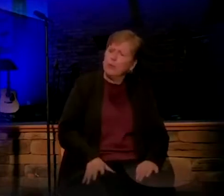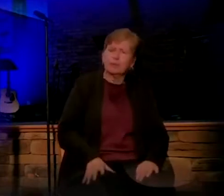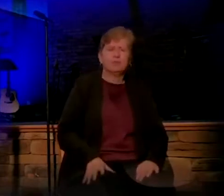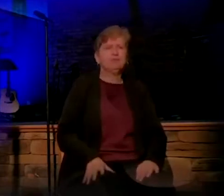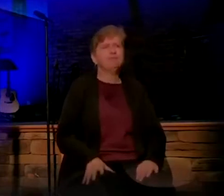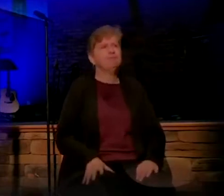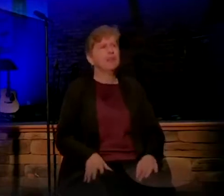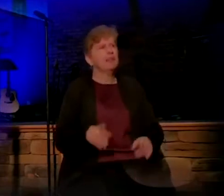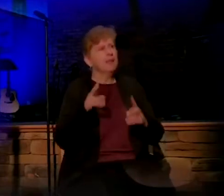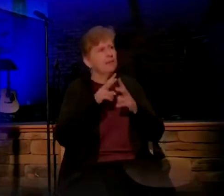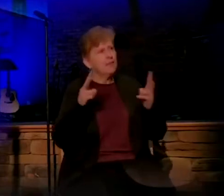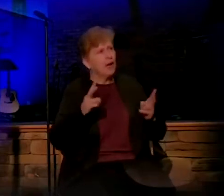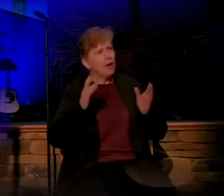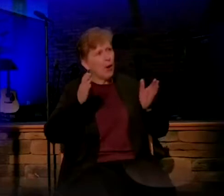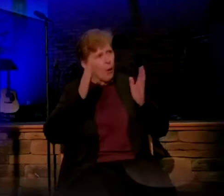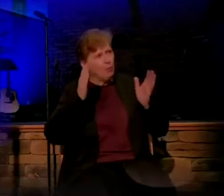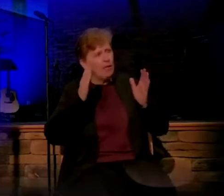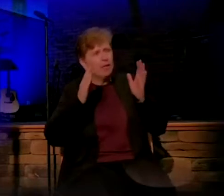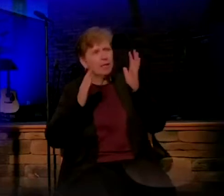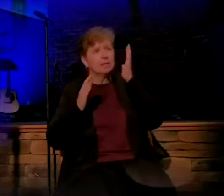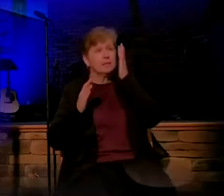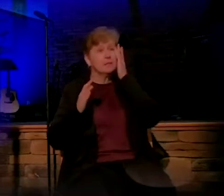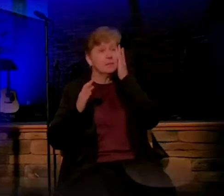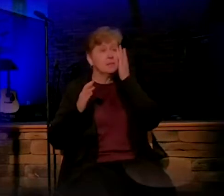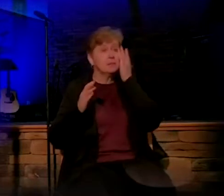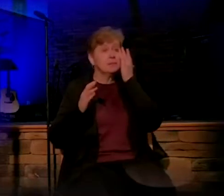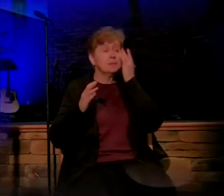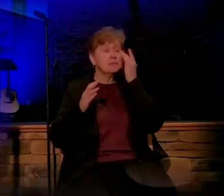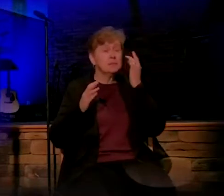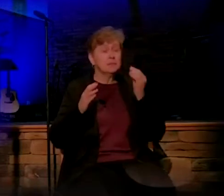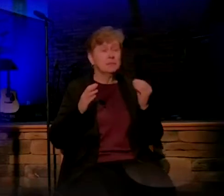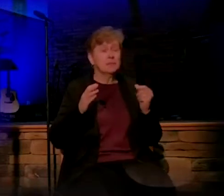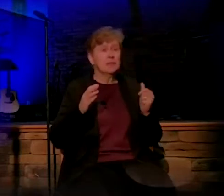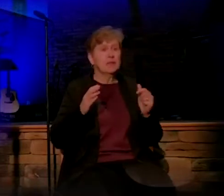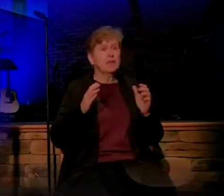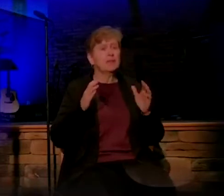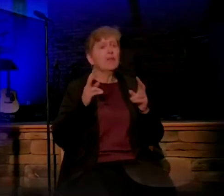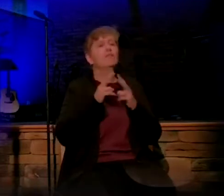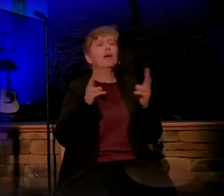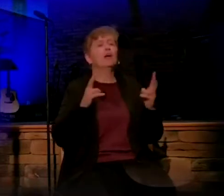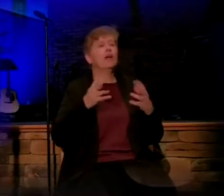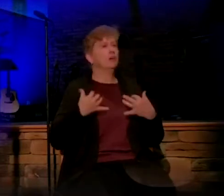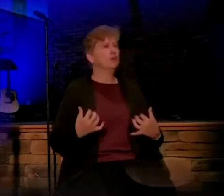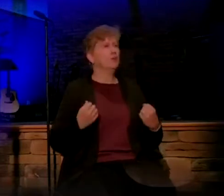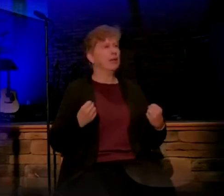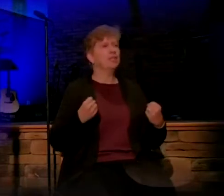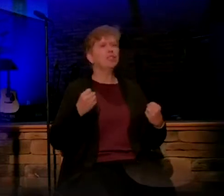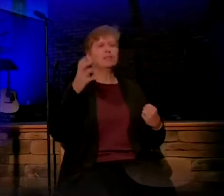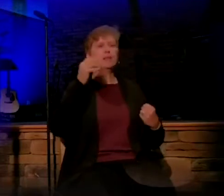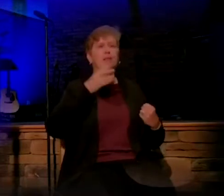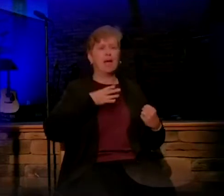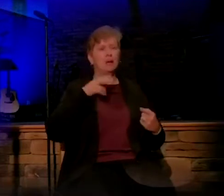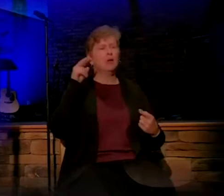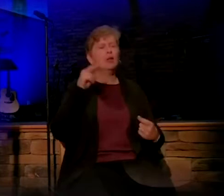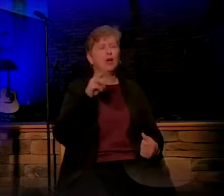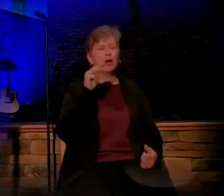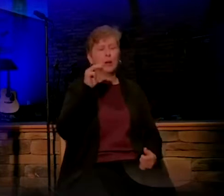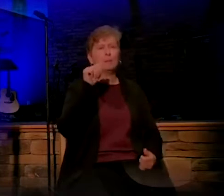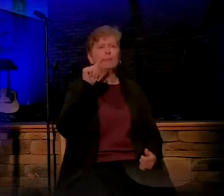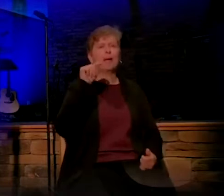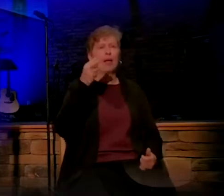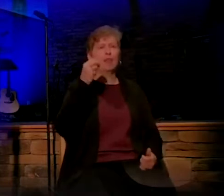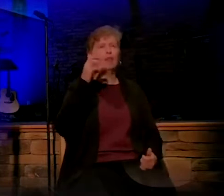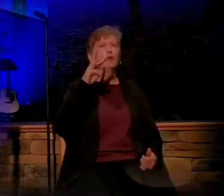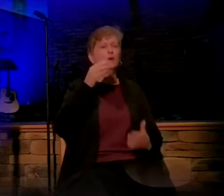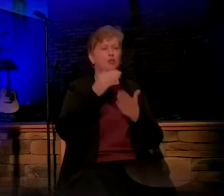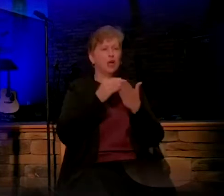was a very obedient, he was a very courageous man. And we're going to be looking at Matthew chapter 1, 18 to 25.